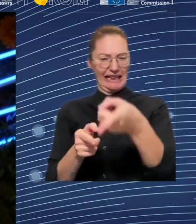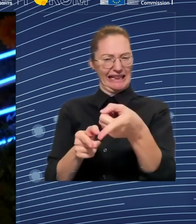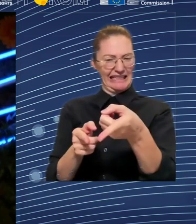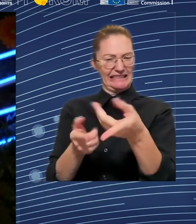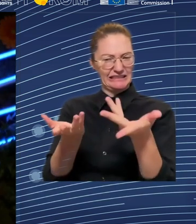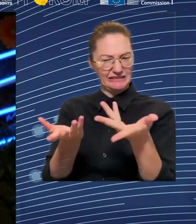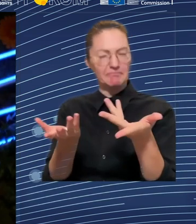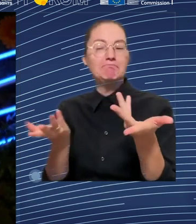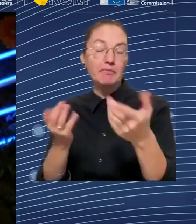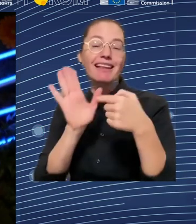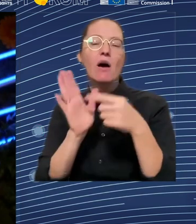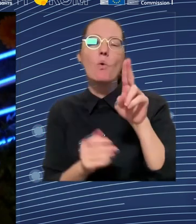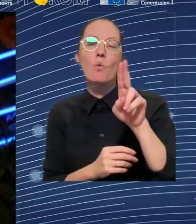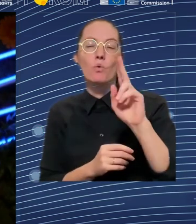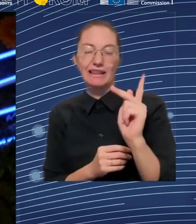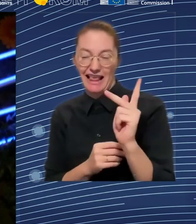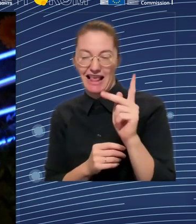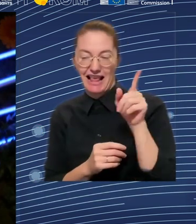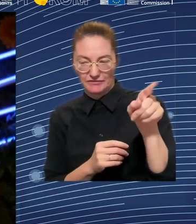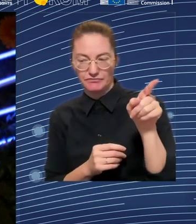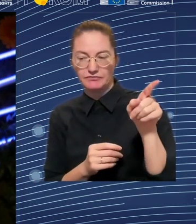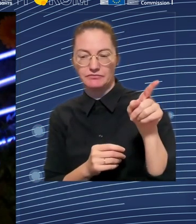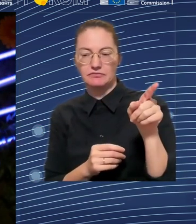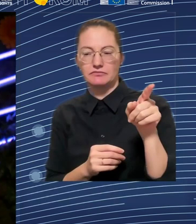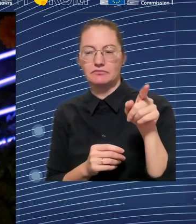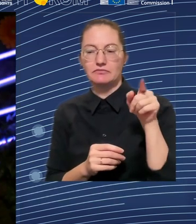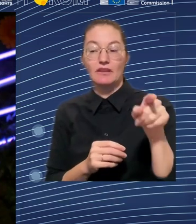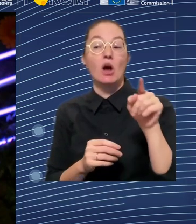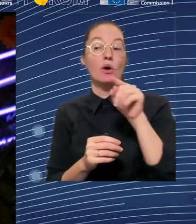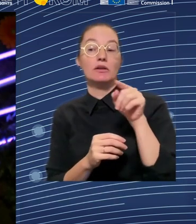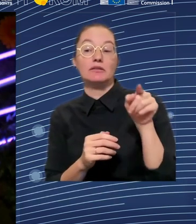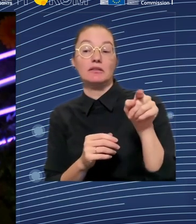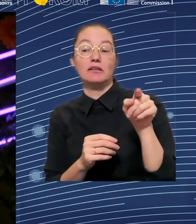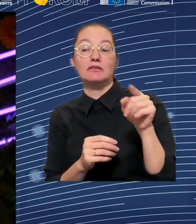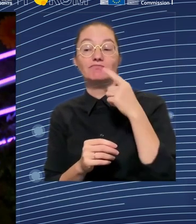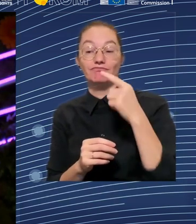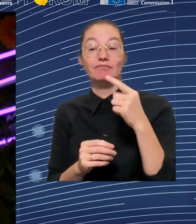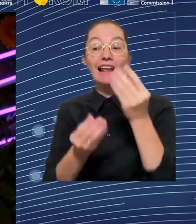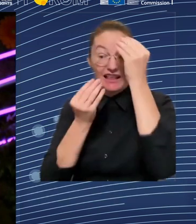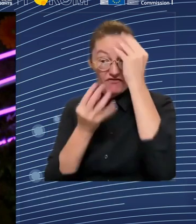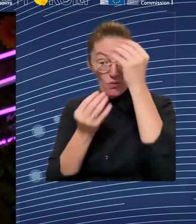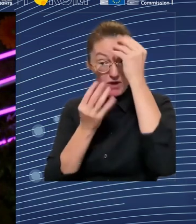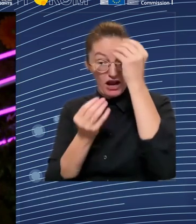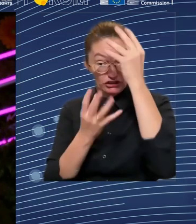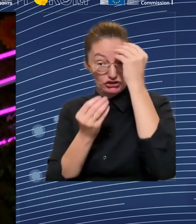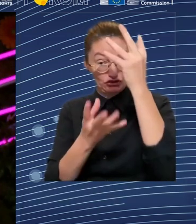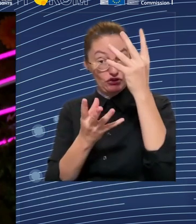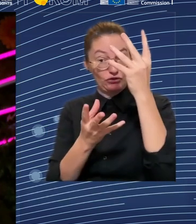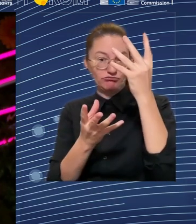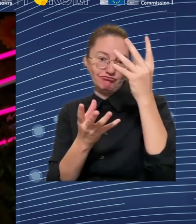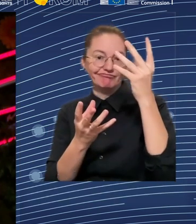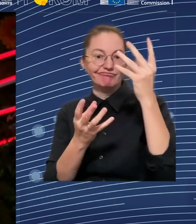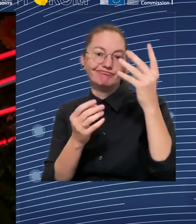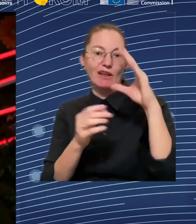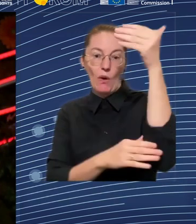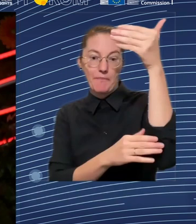making sure that there's strong supports for trade unions to have the meetings, to